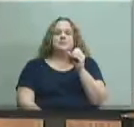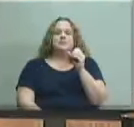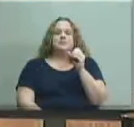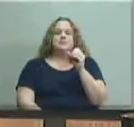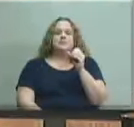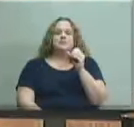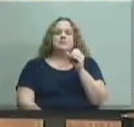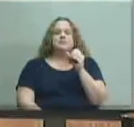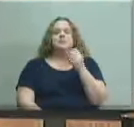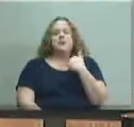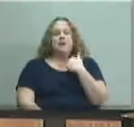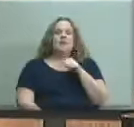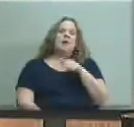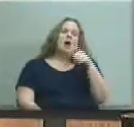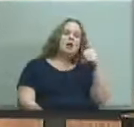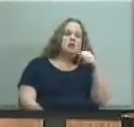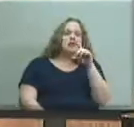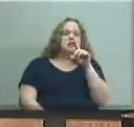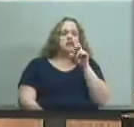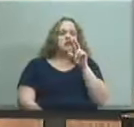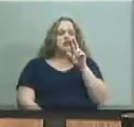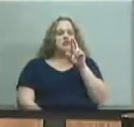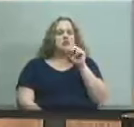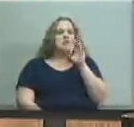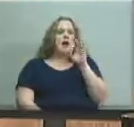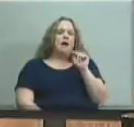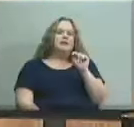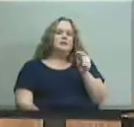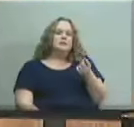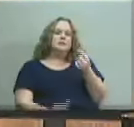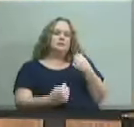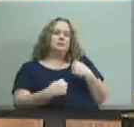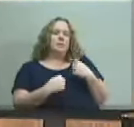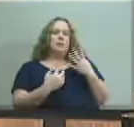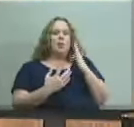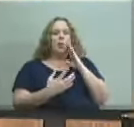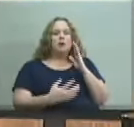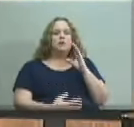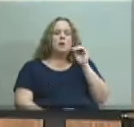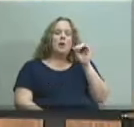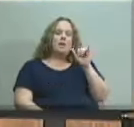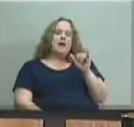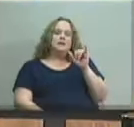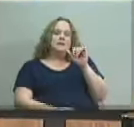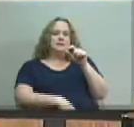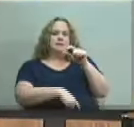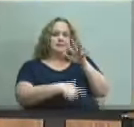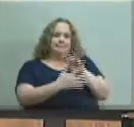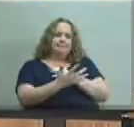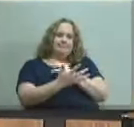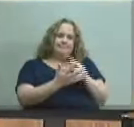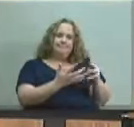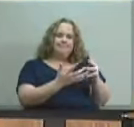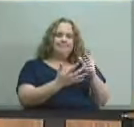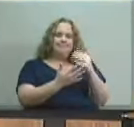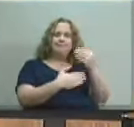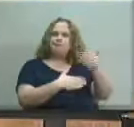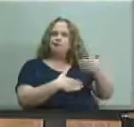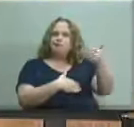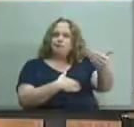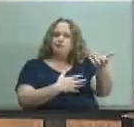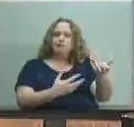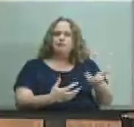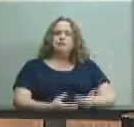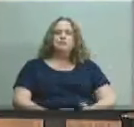you know another iteration coming and that's the timetable that we're working off of so um let's see